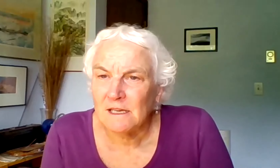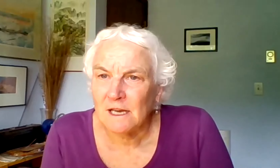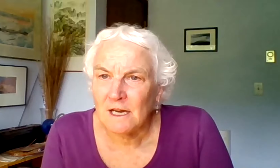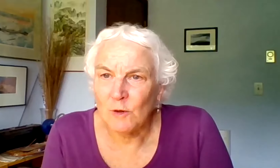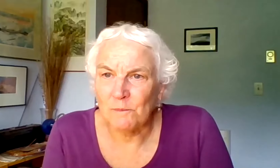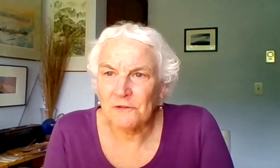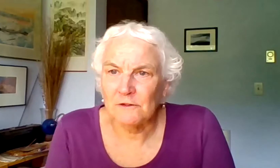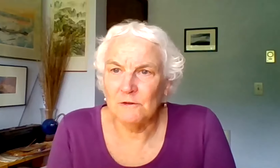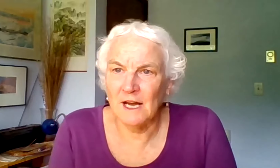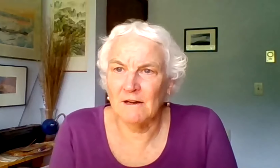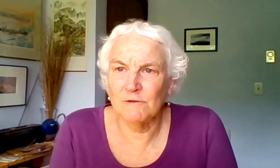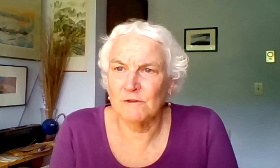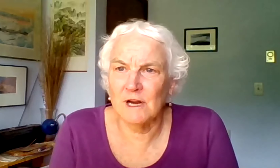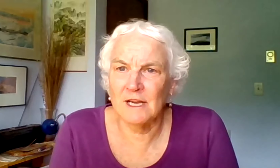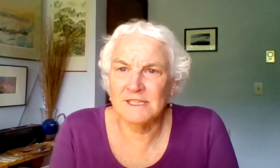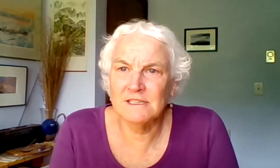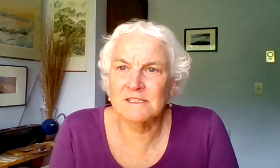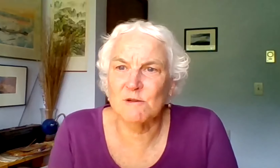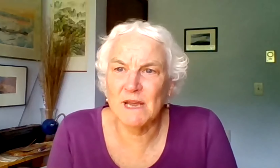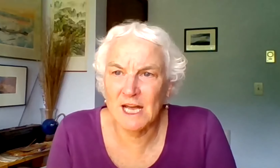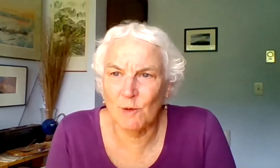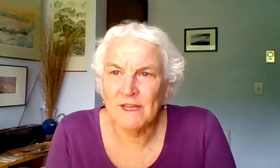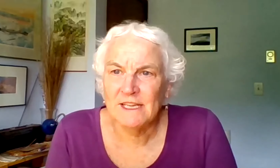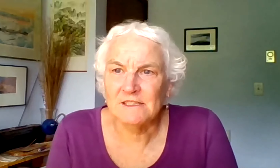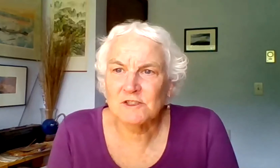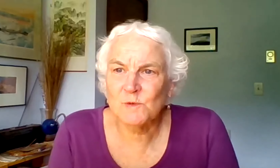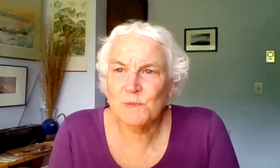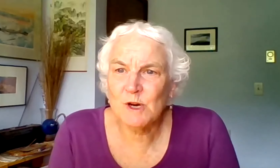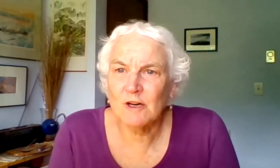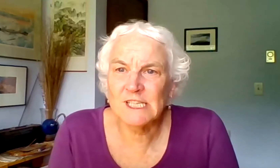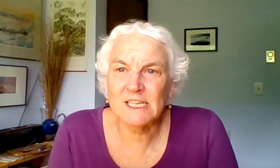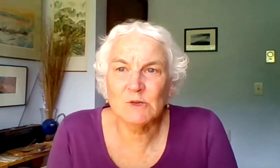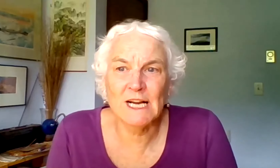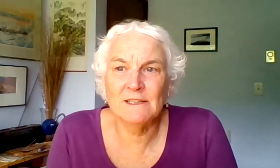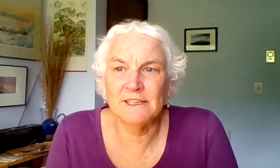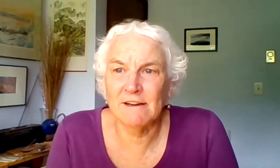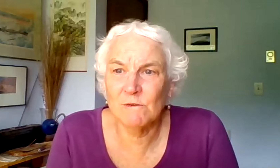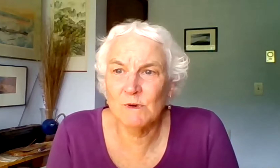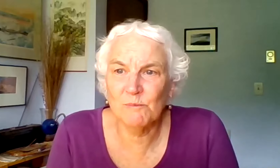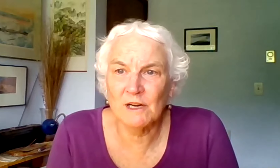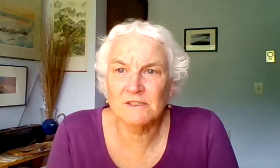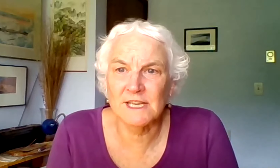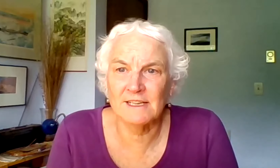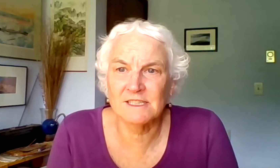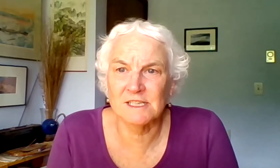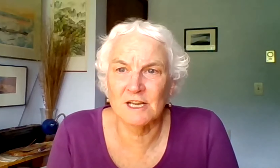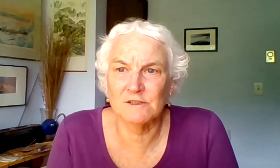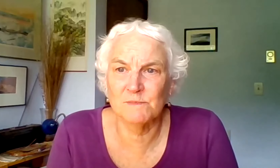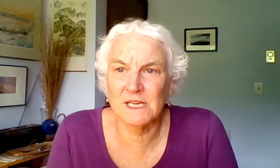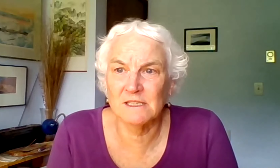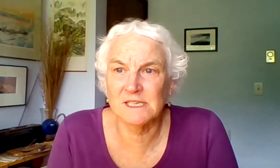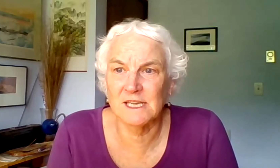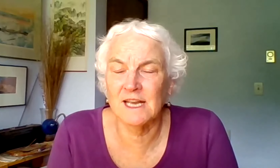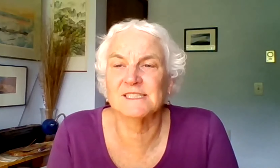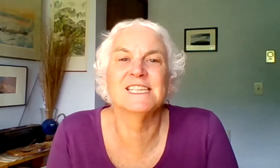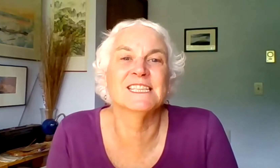helps you have or ideas that may help. it's super hard to get around and everyone parks in the access aisles